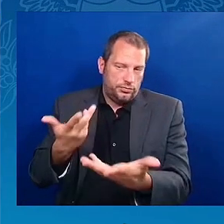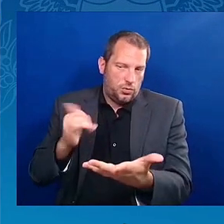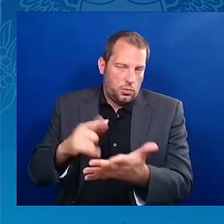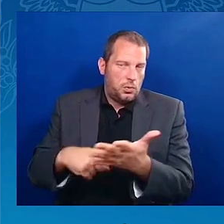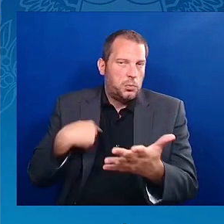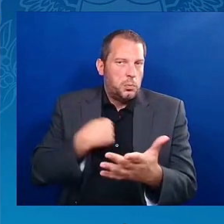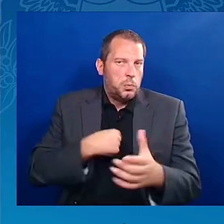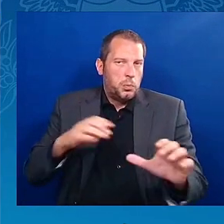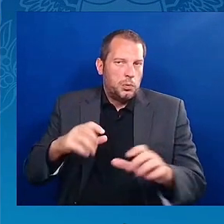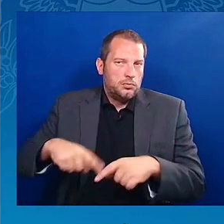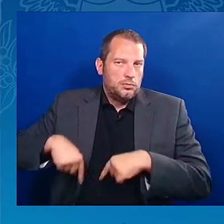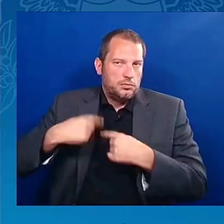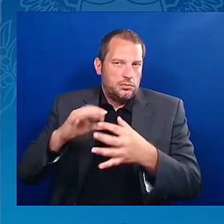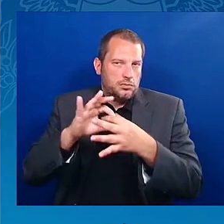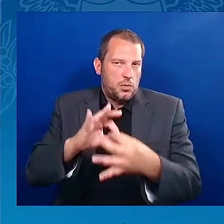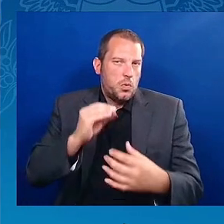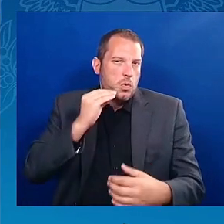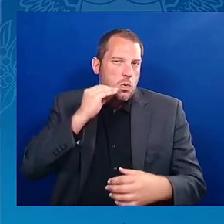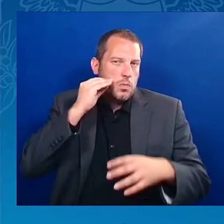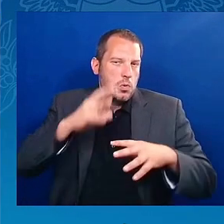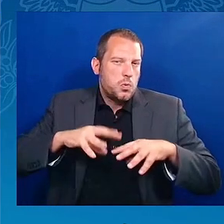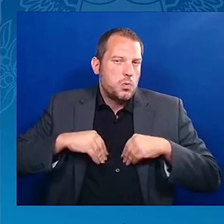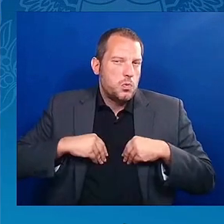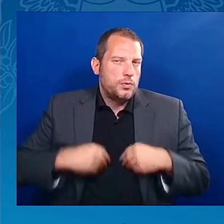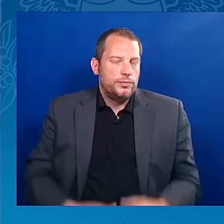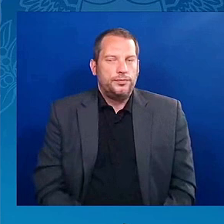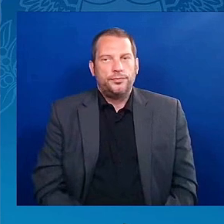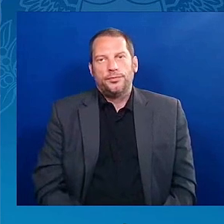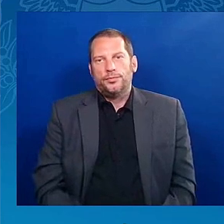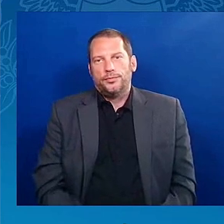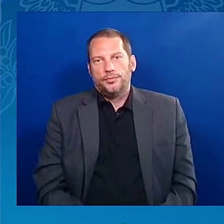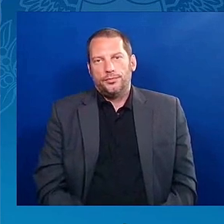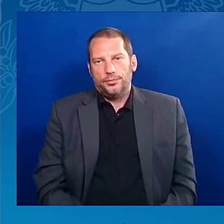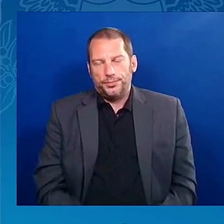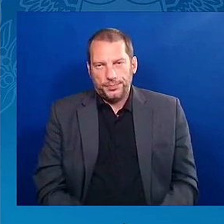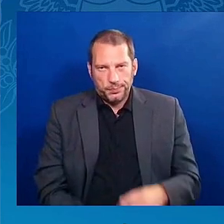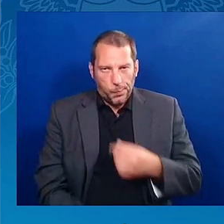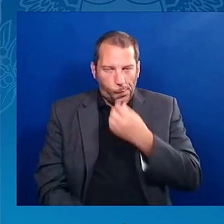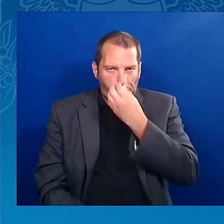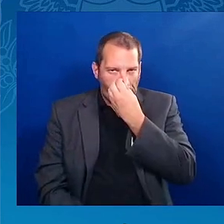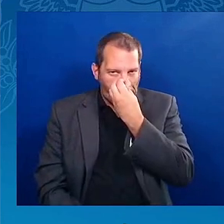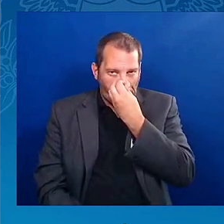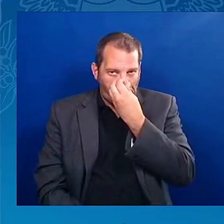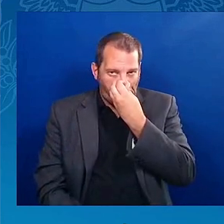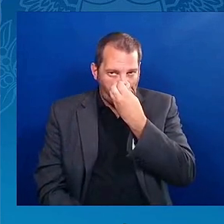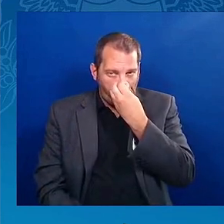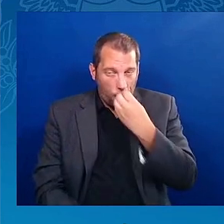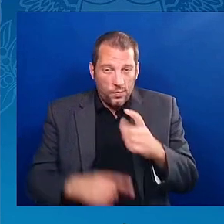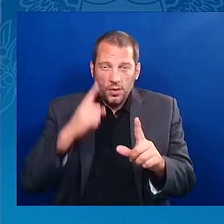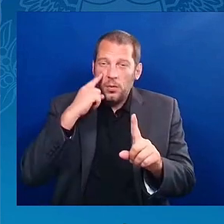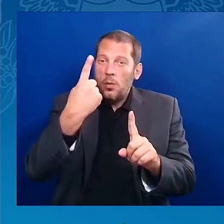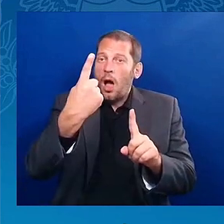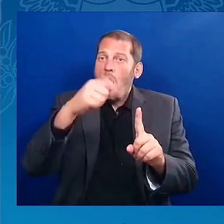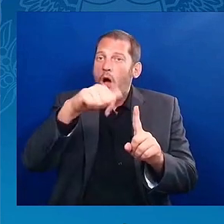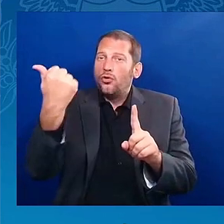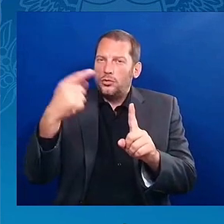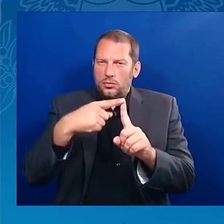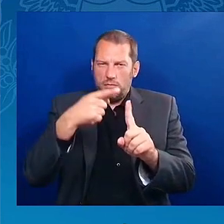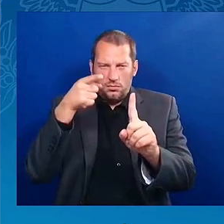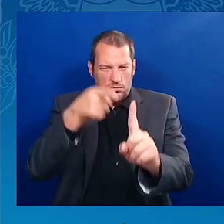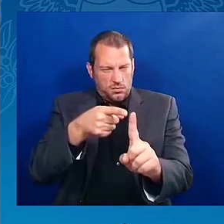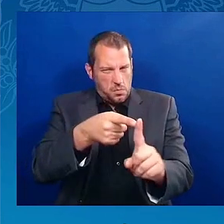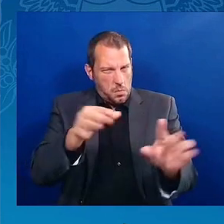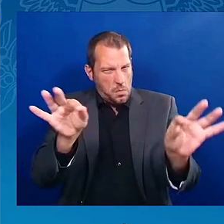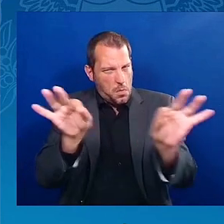I think another important thing to point out from this administration is what's being